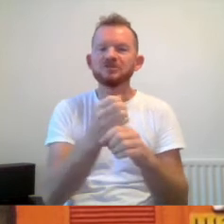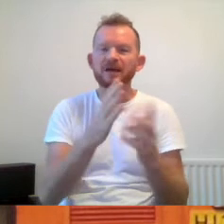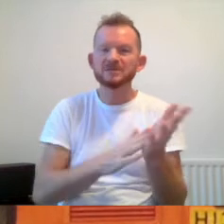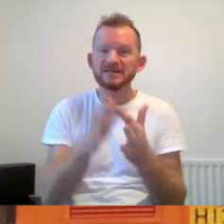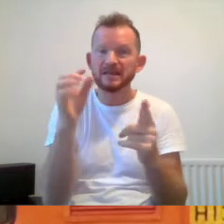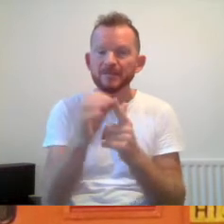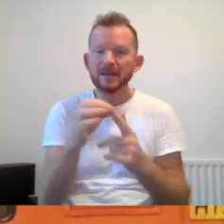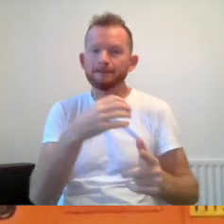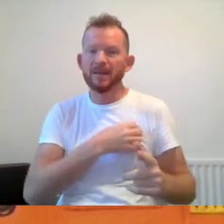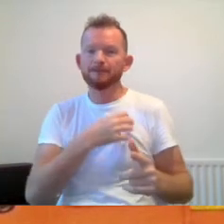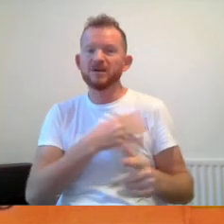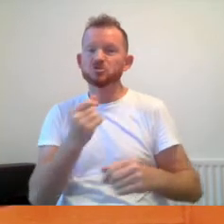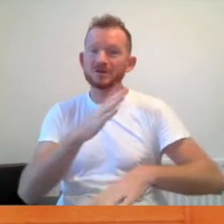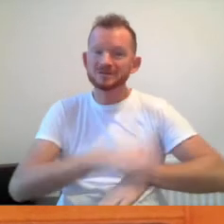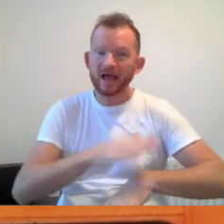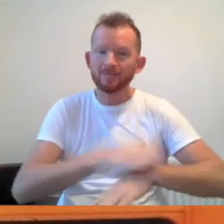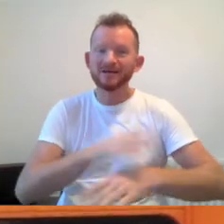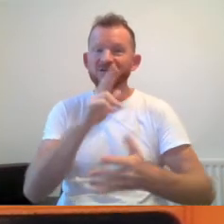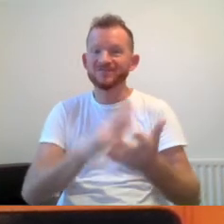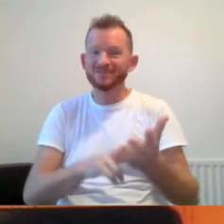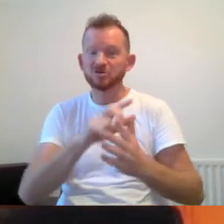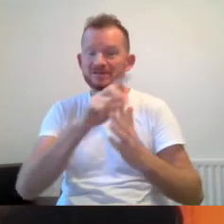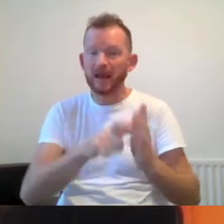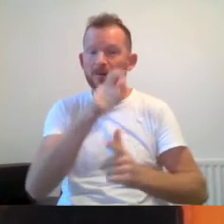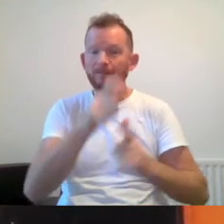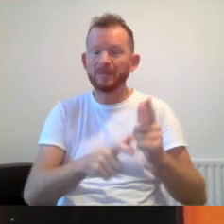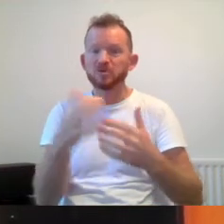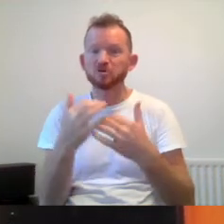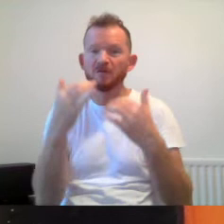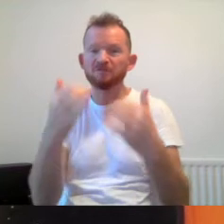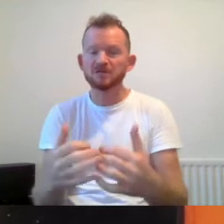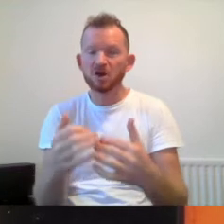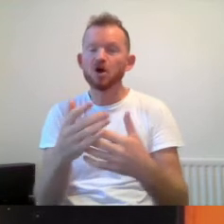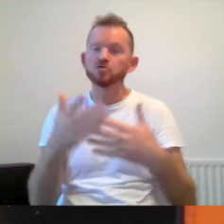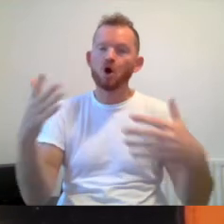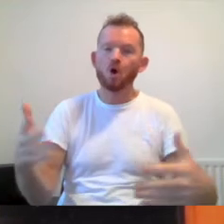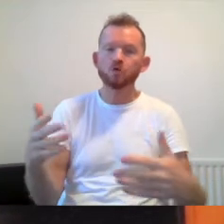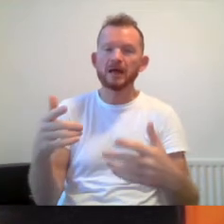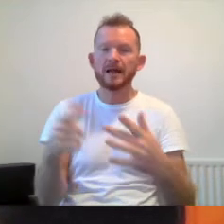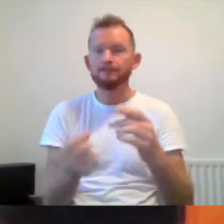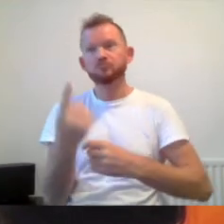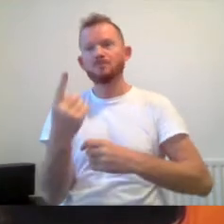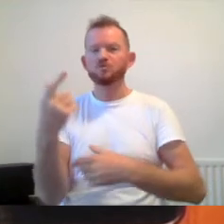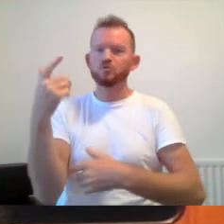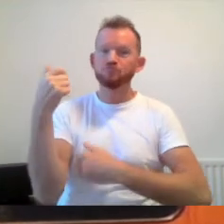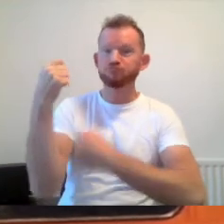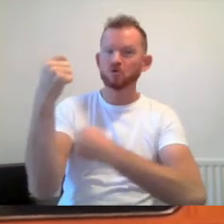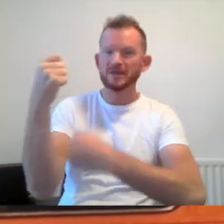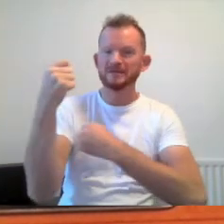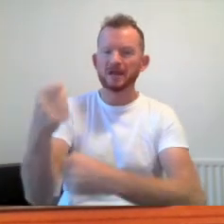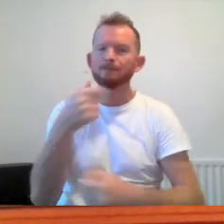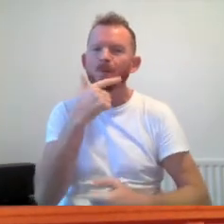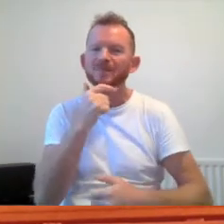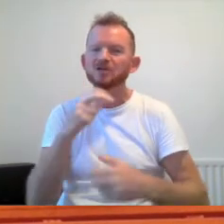time out of a National Disabled People's Conference to hold an impromptu protest about public transport not being